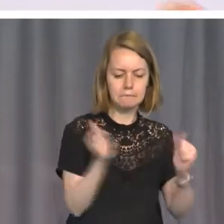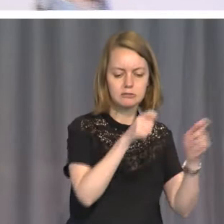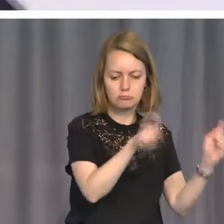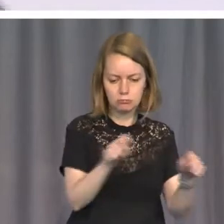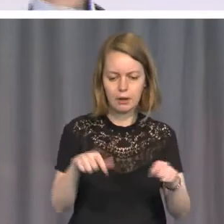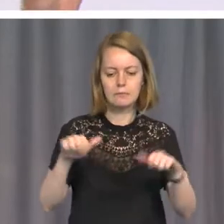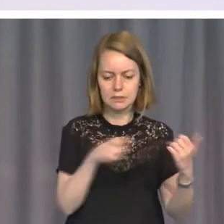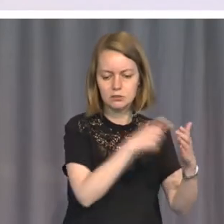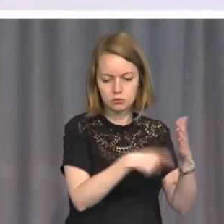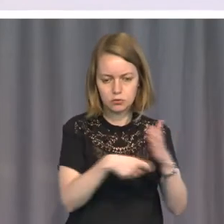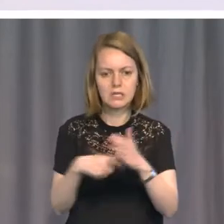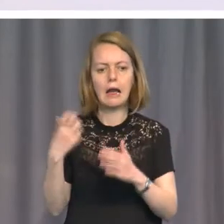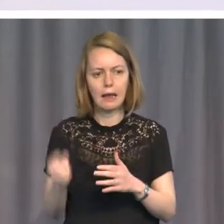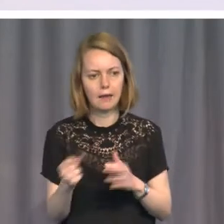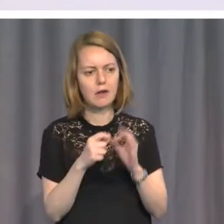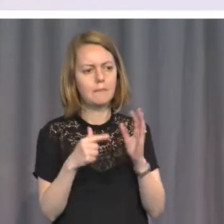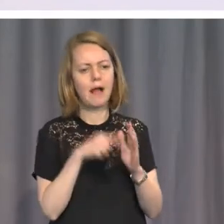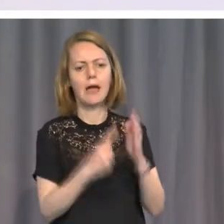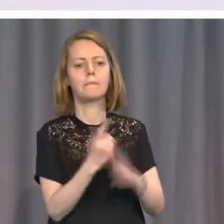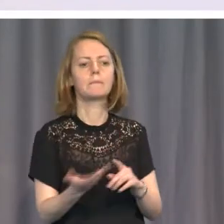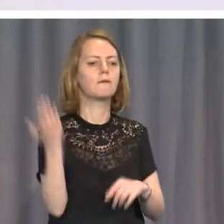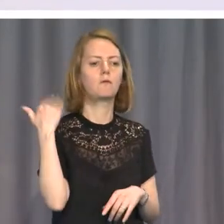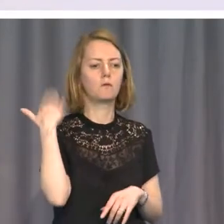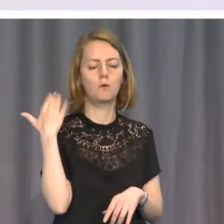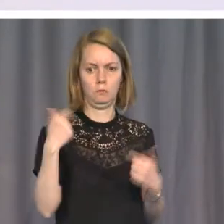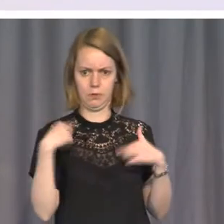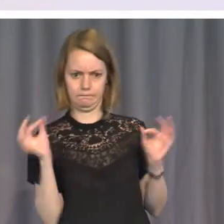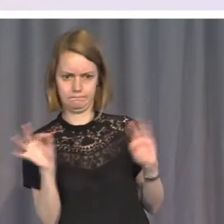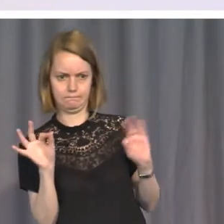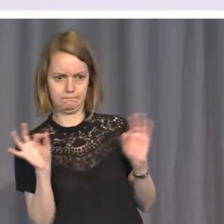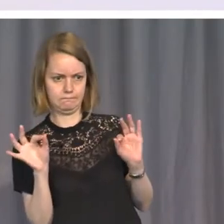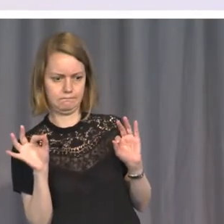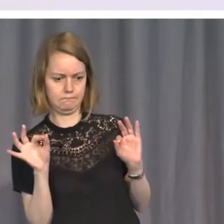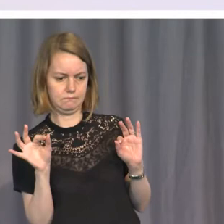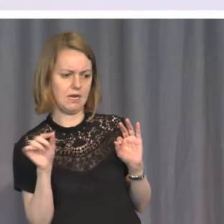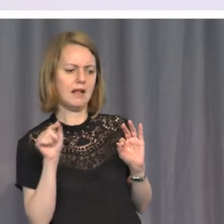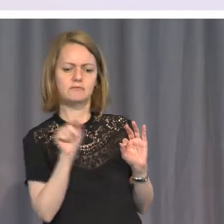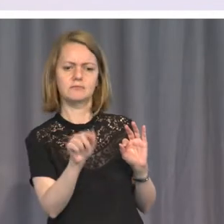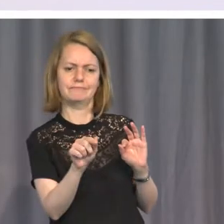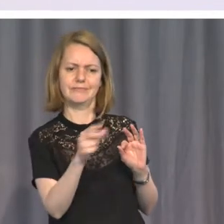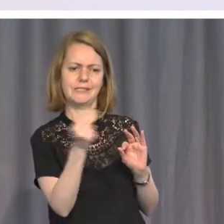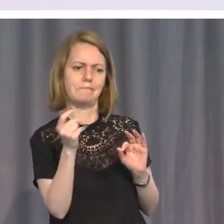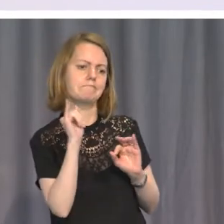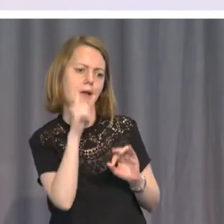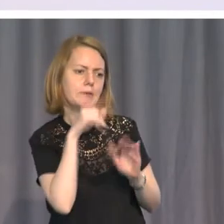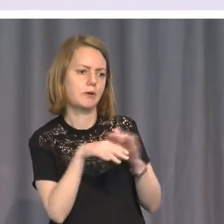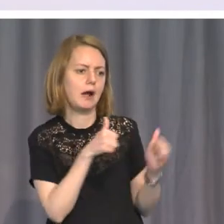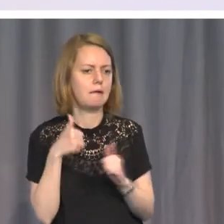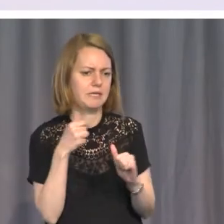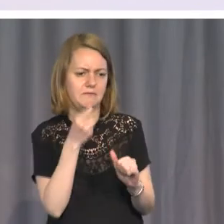torture, but that was done only by rogue elements in the military.